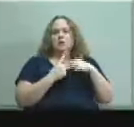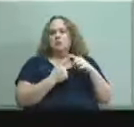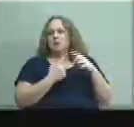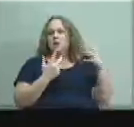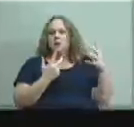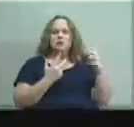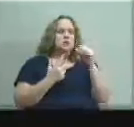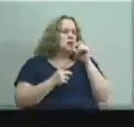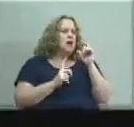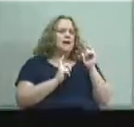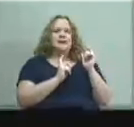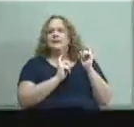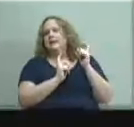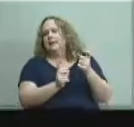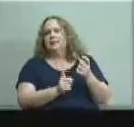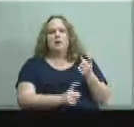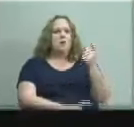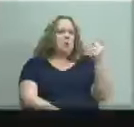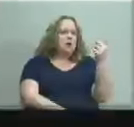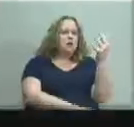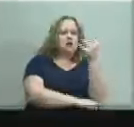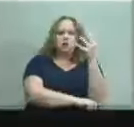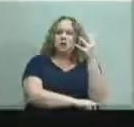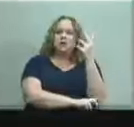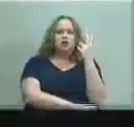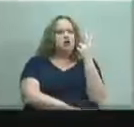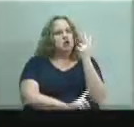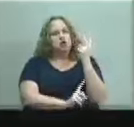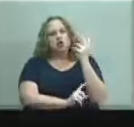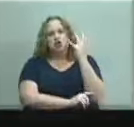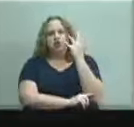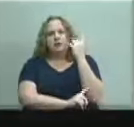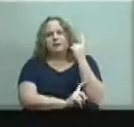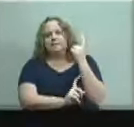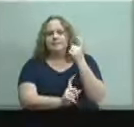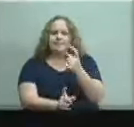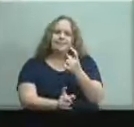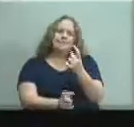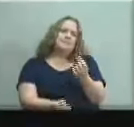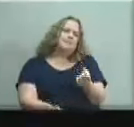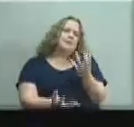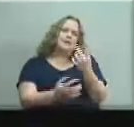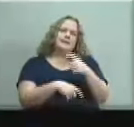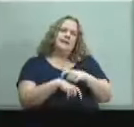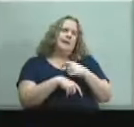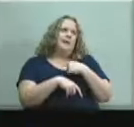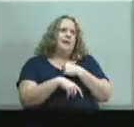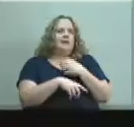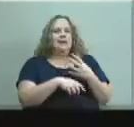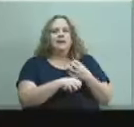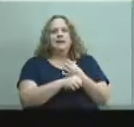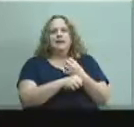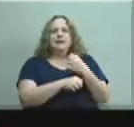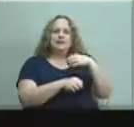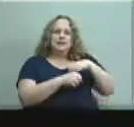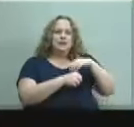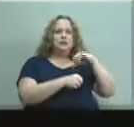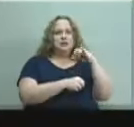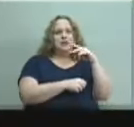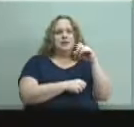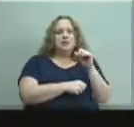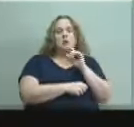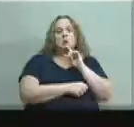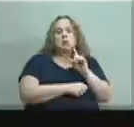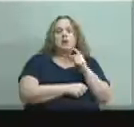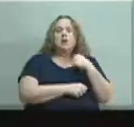the donation of one or two trees at a time that many times we get in uh within jcps we're